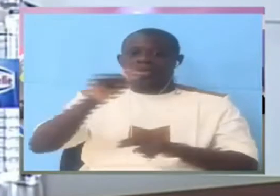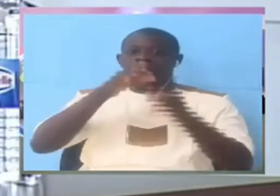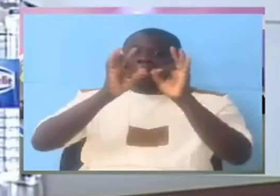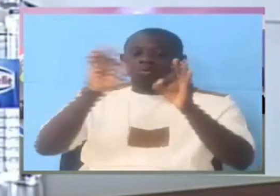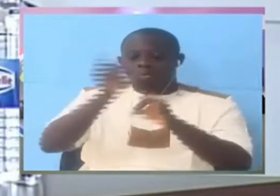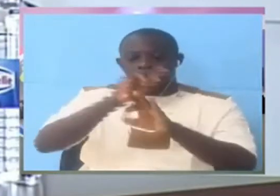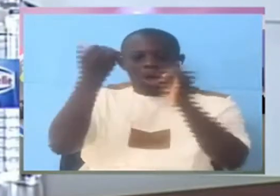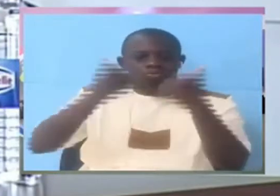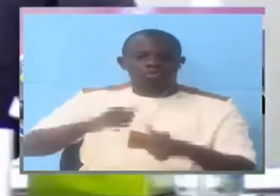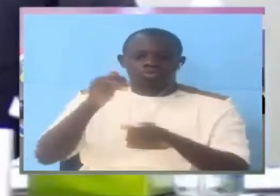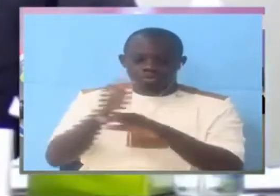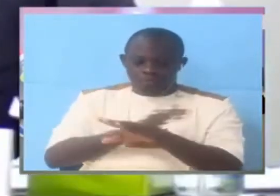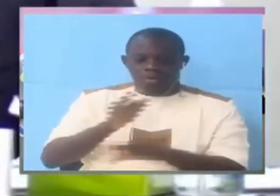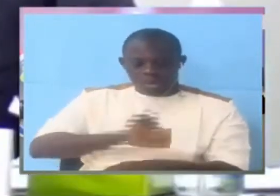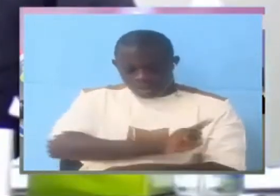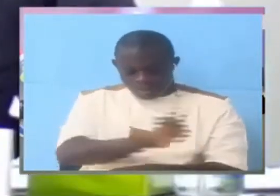And they explained